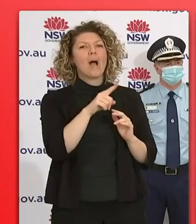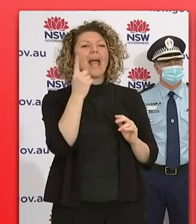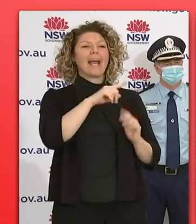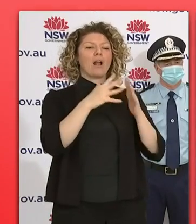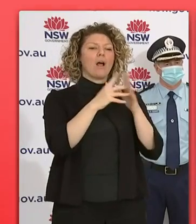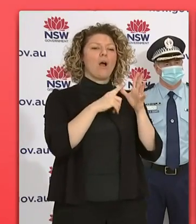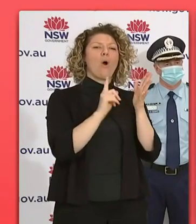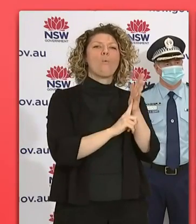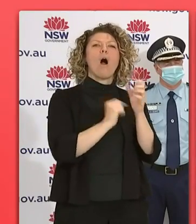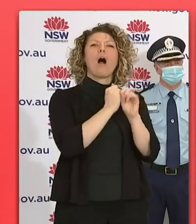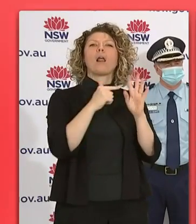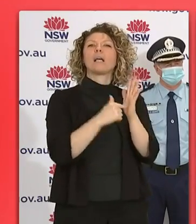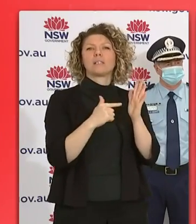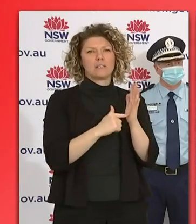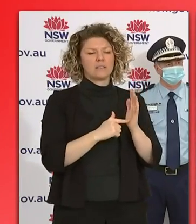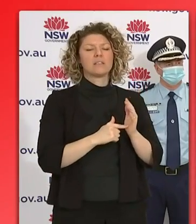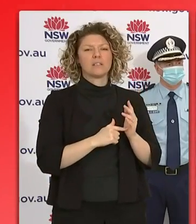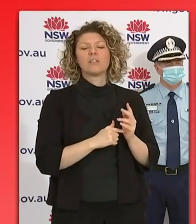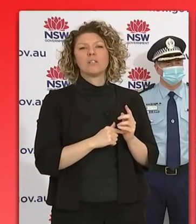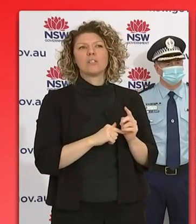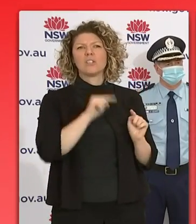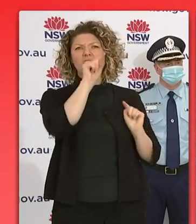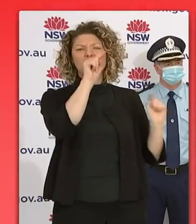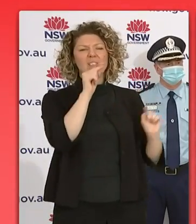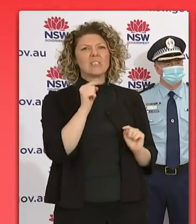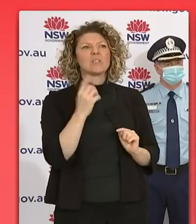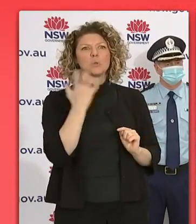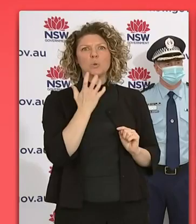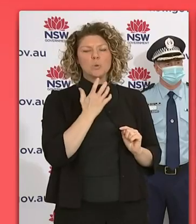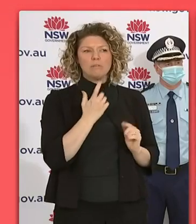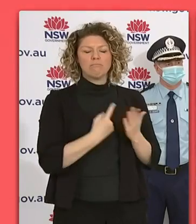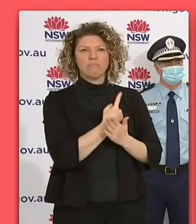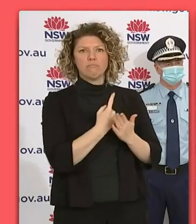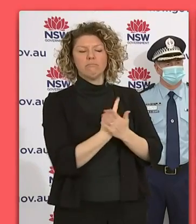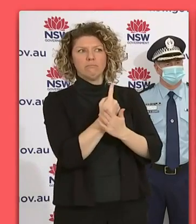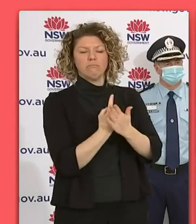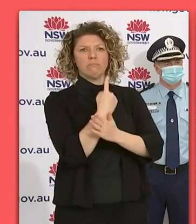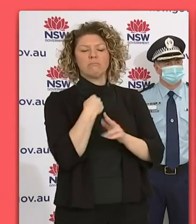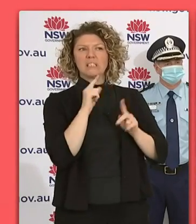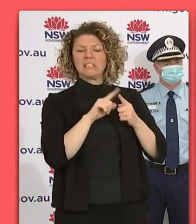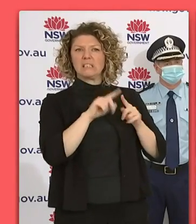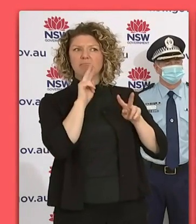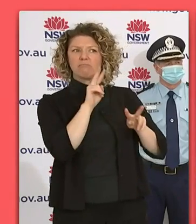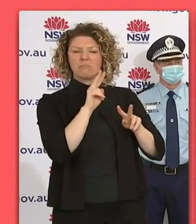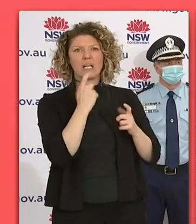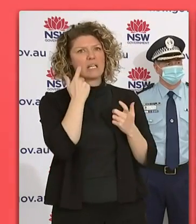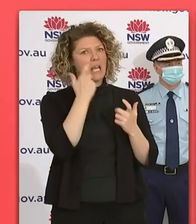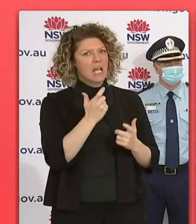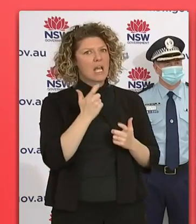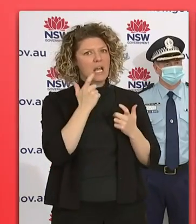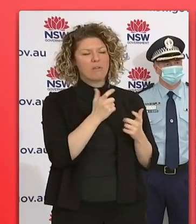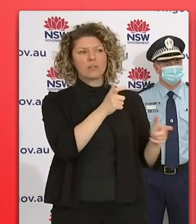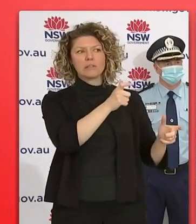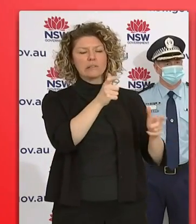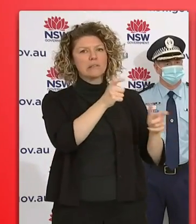in Walgett. It is an evolving situation in Western New South Wales that we are carefully monitoring